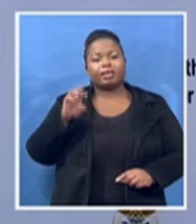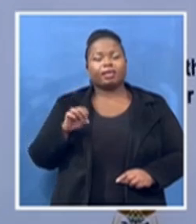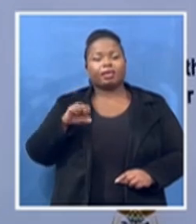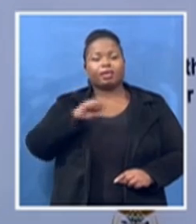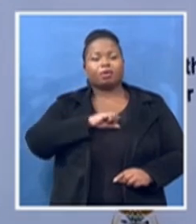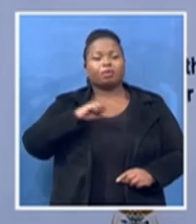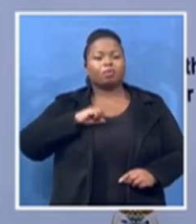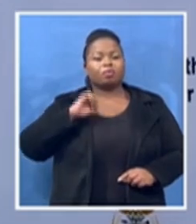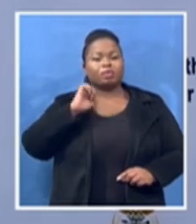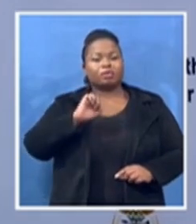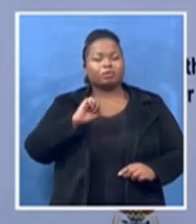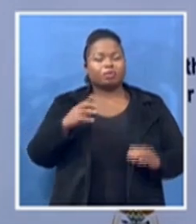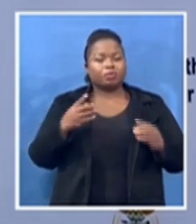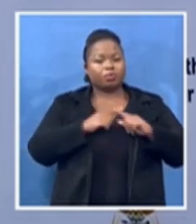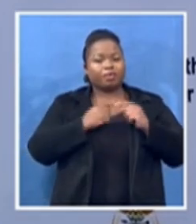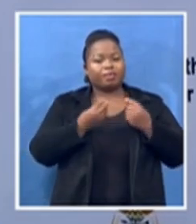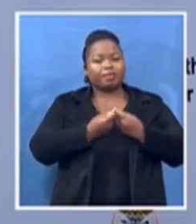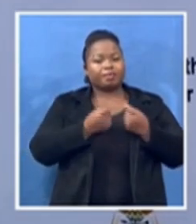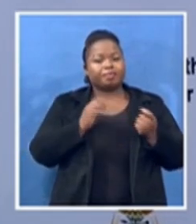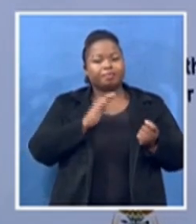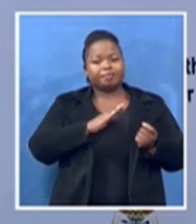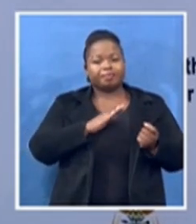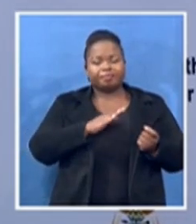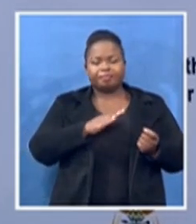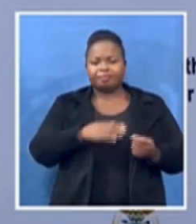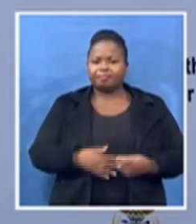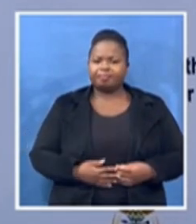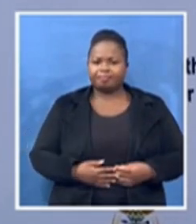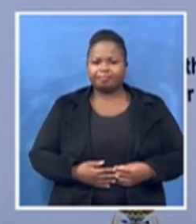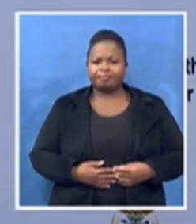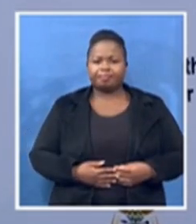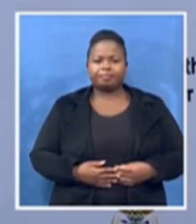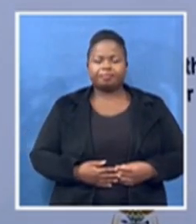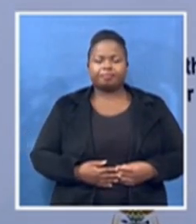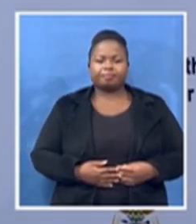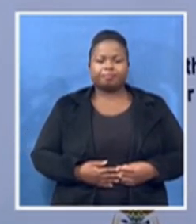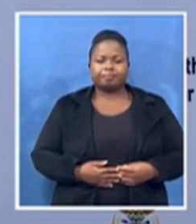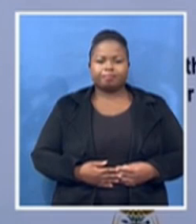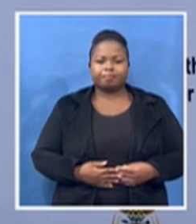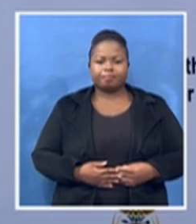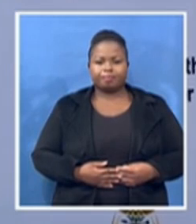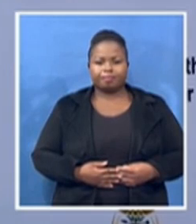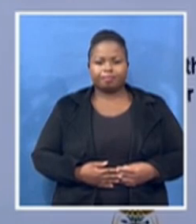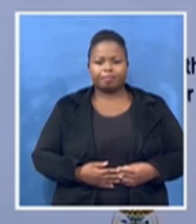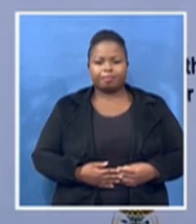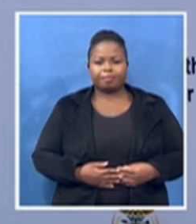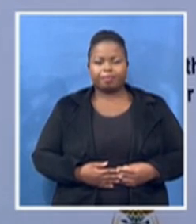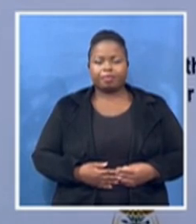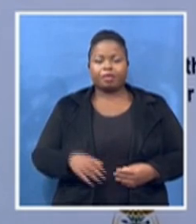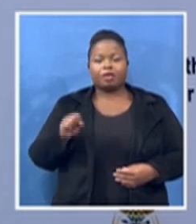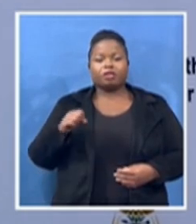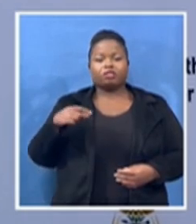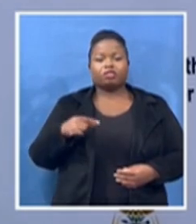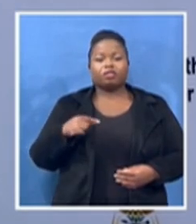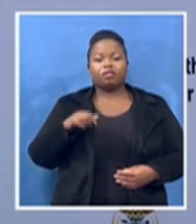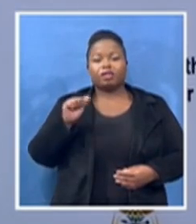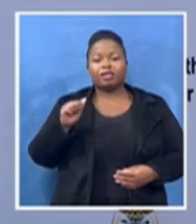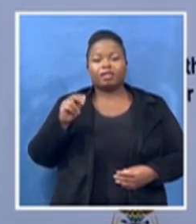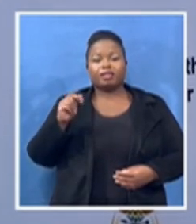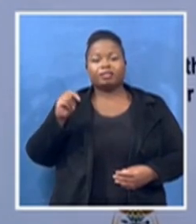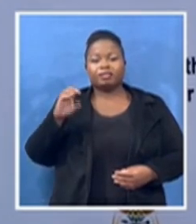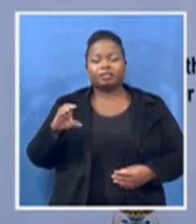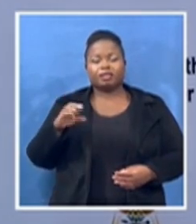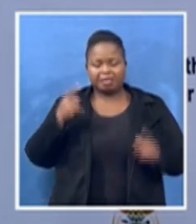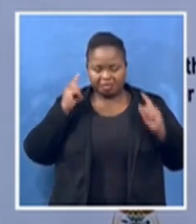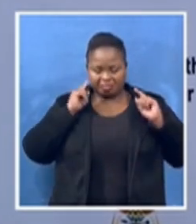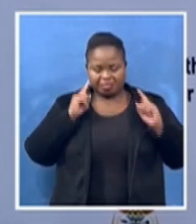they confounded the Secretary General of the ANC, couldn't understand what to make of this.